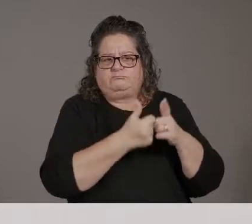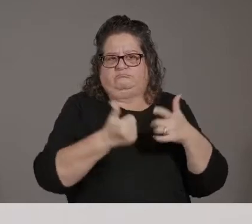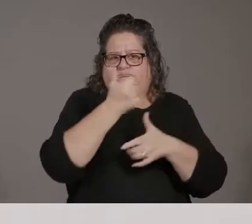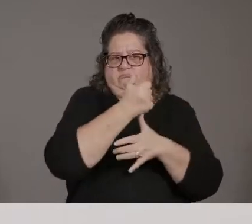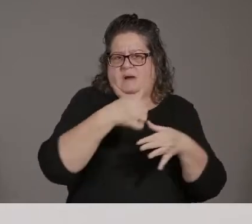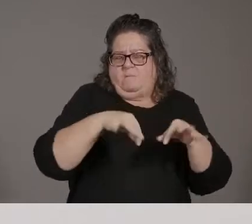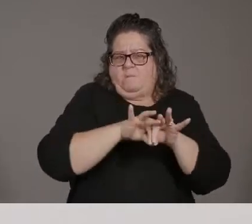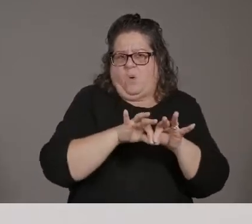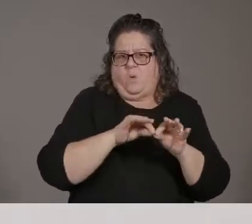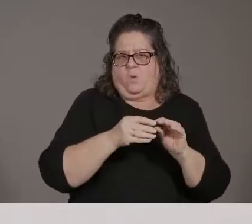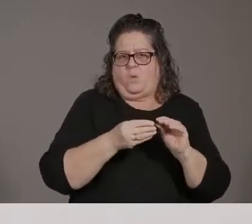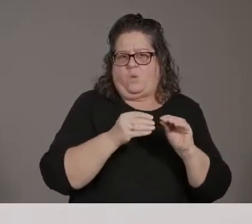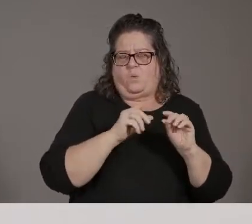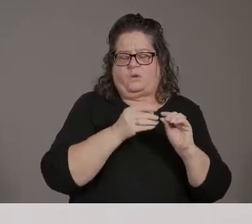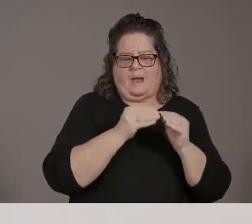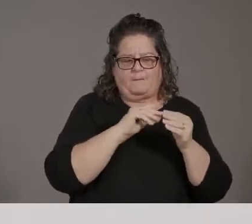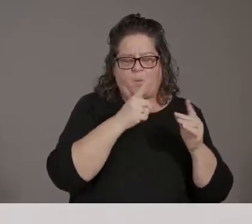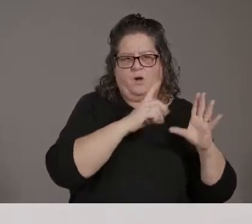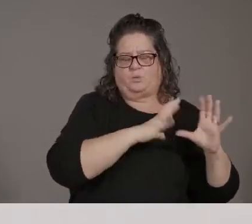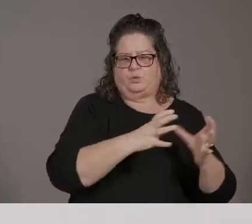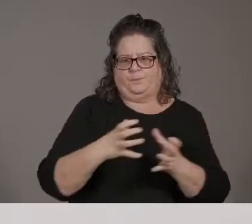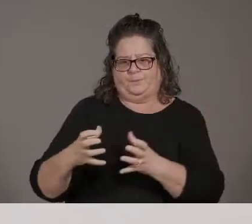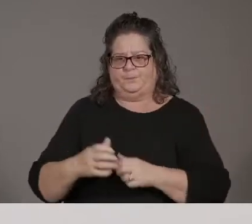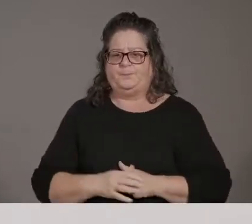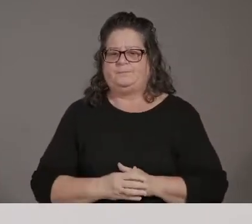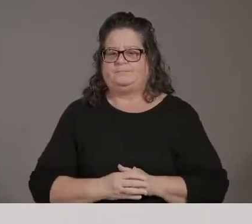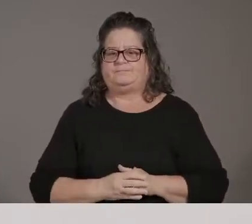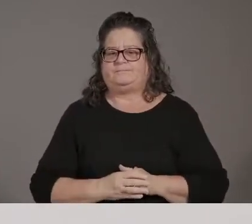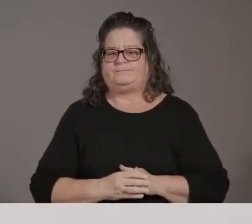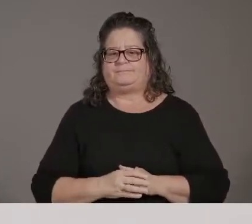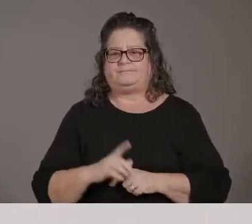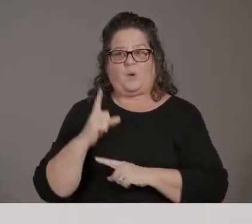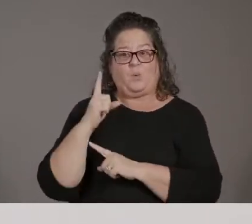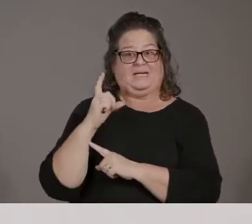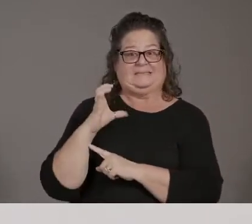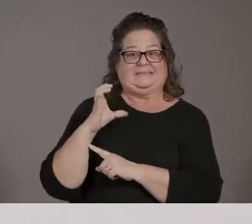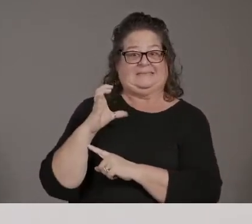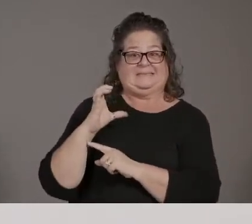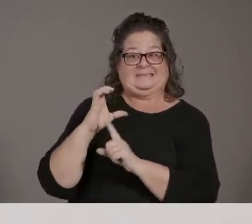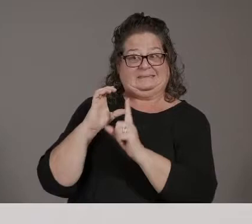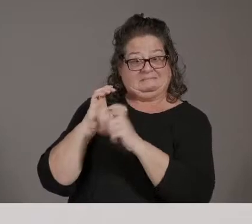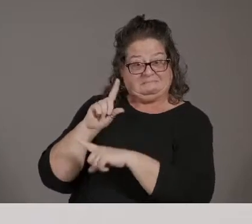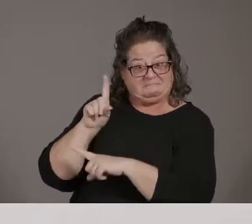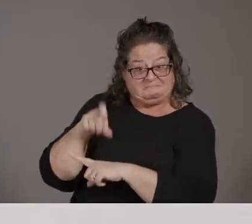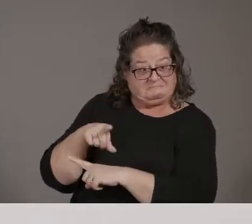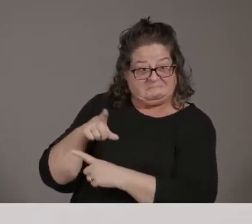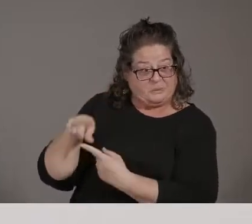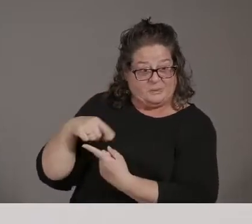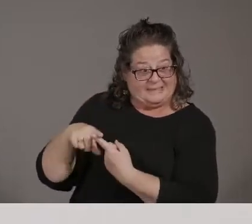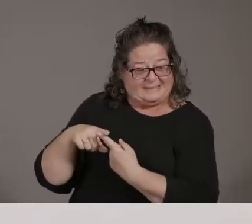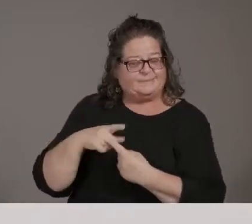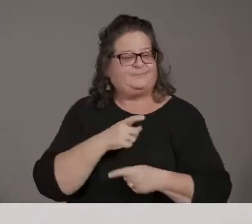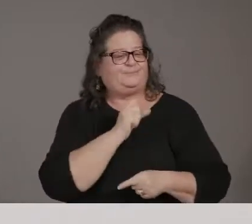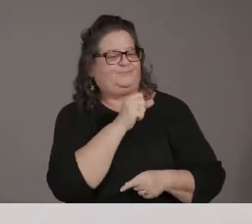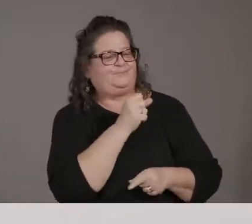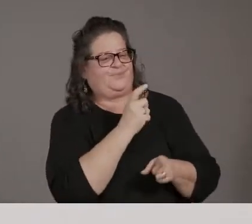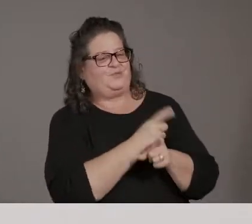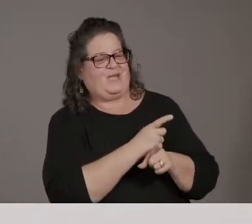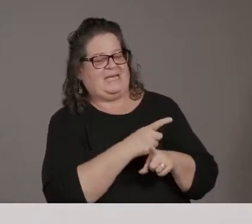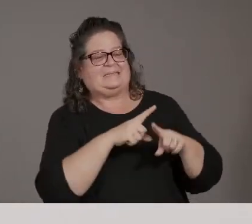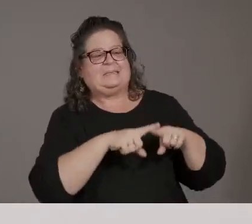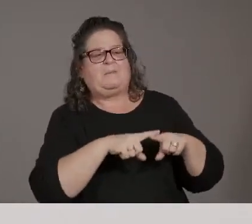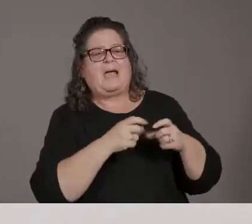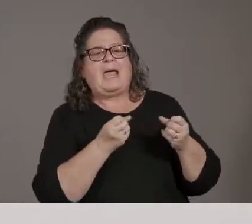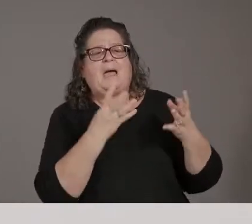depend on the amount of vaccine that we get and how quickly we can get through the, um, through the, the prioritization groups.